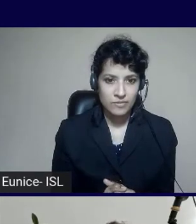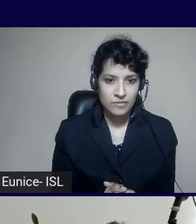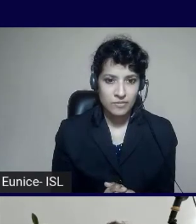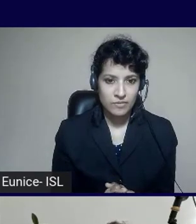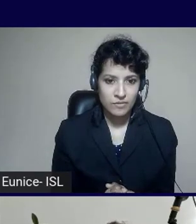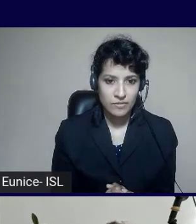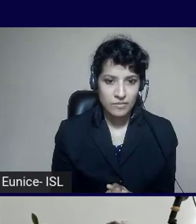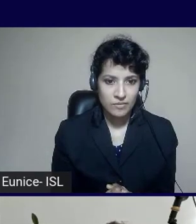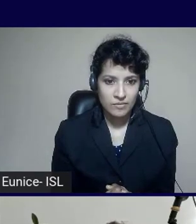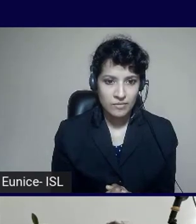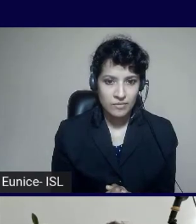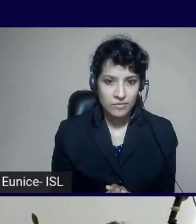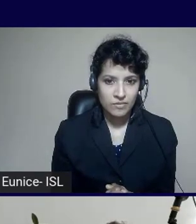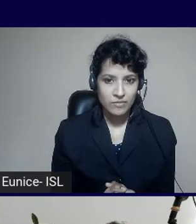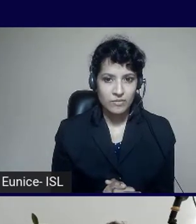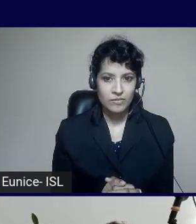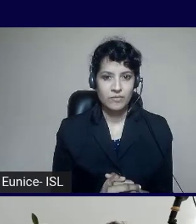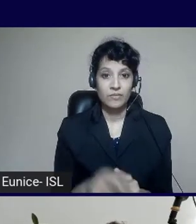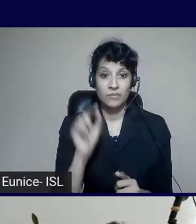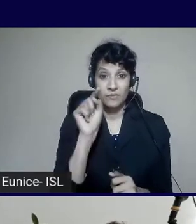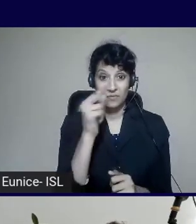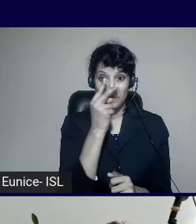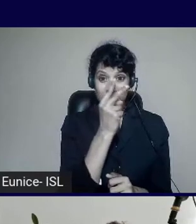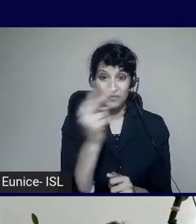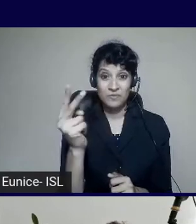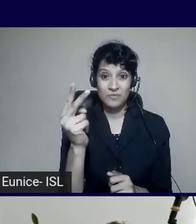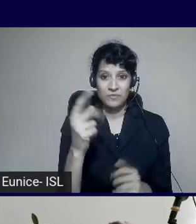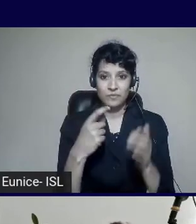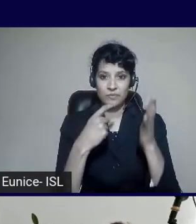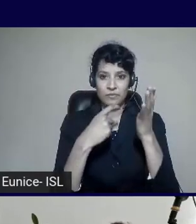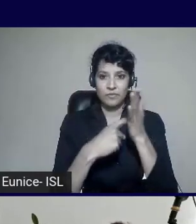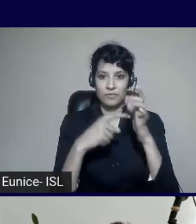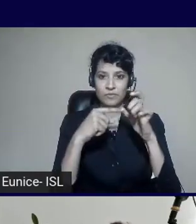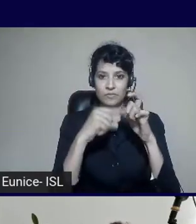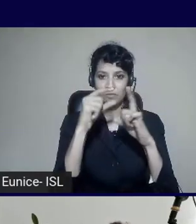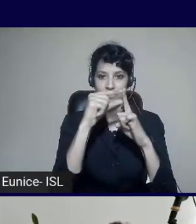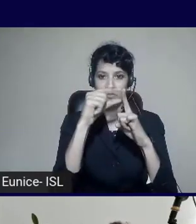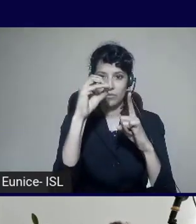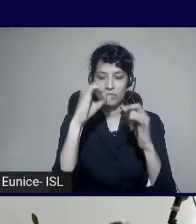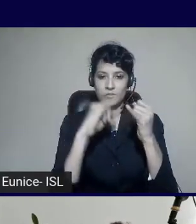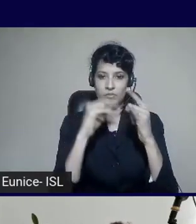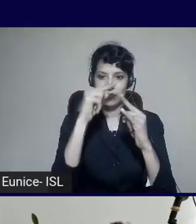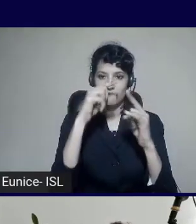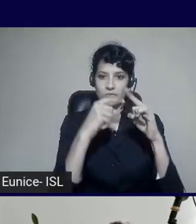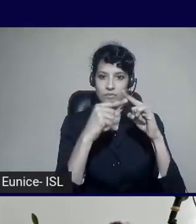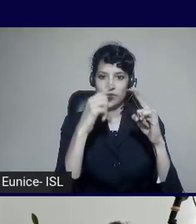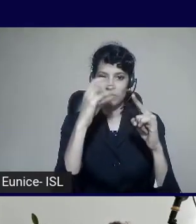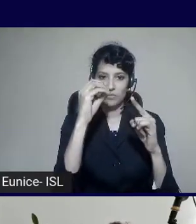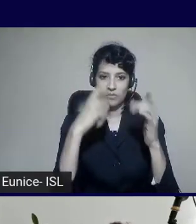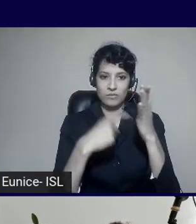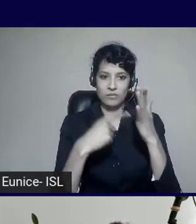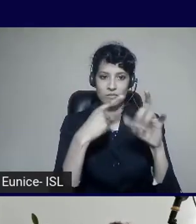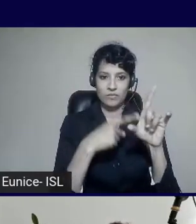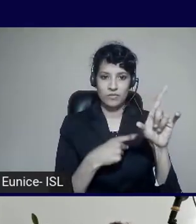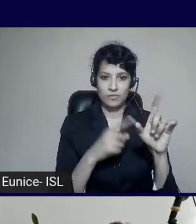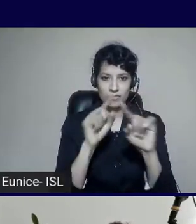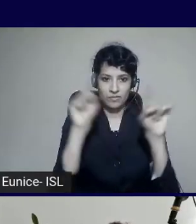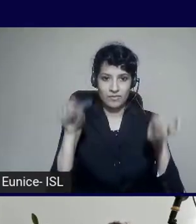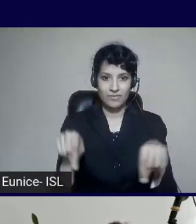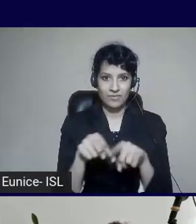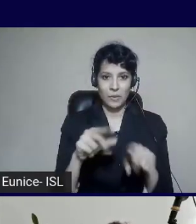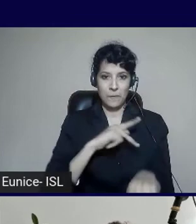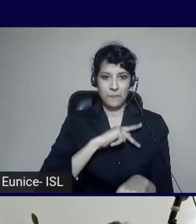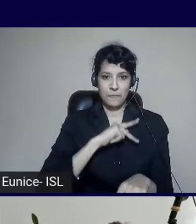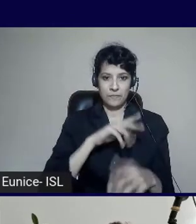I'm to go into my repositories here. Now GitHub Actions. I've got the standard personal profile. It's